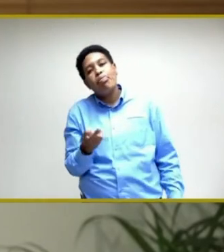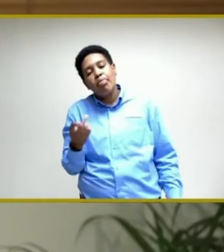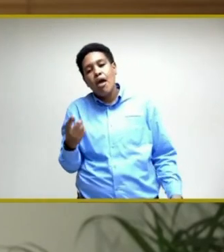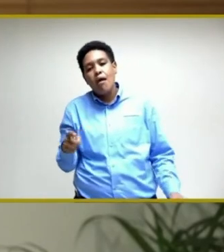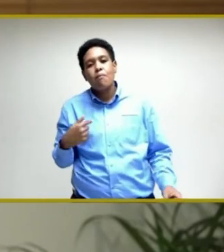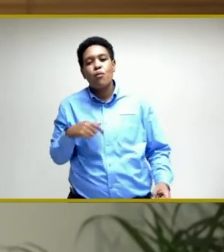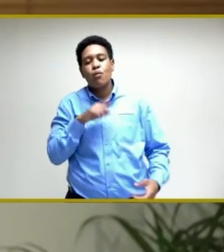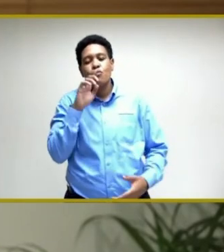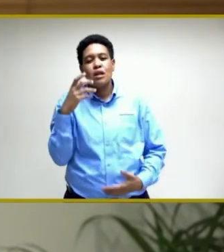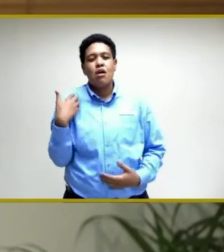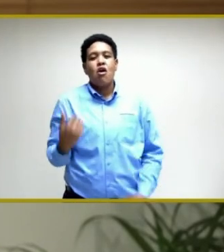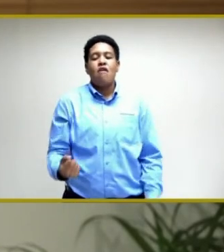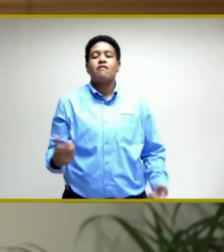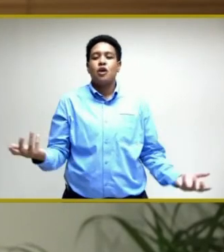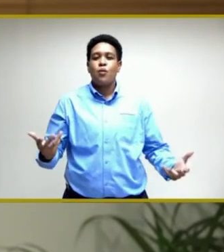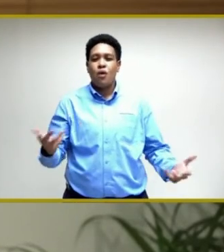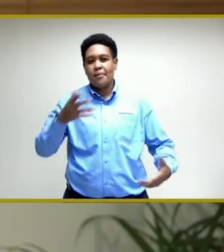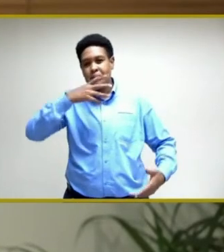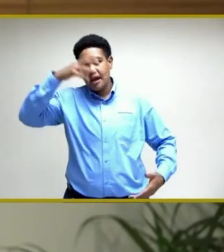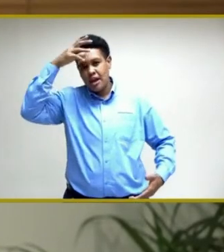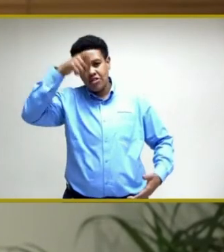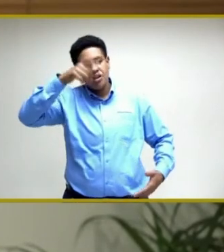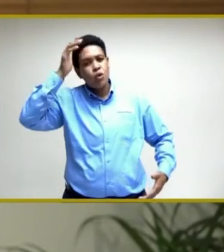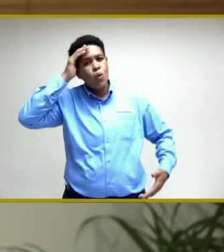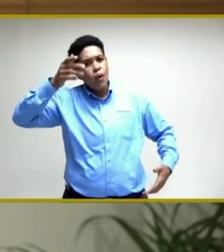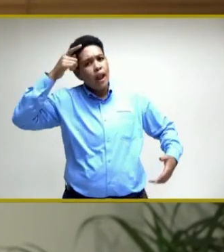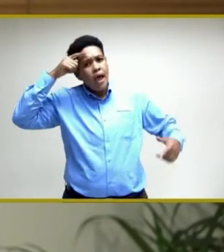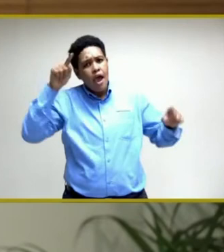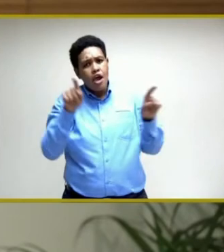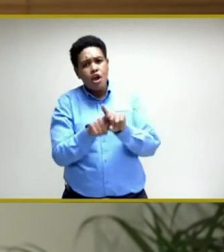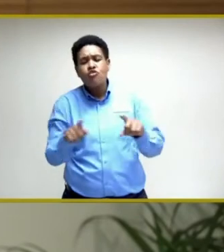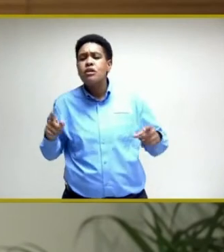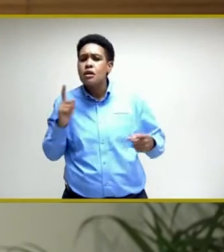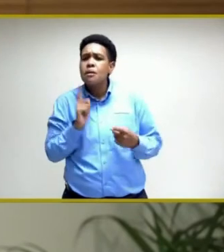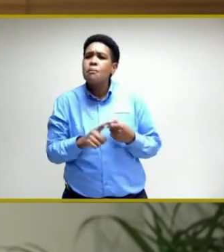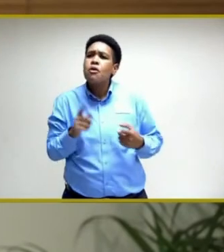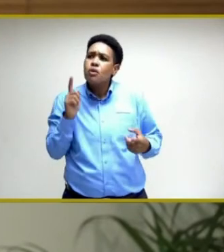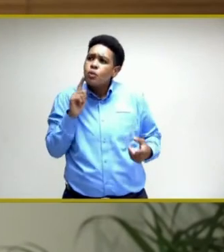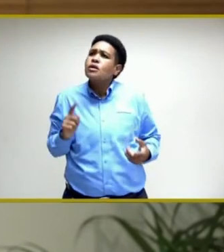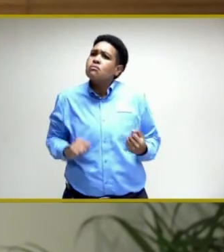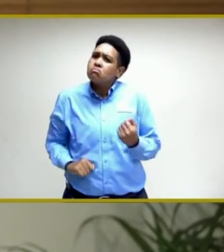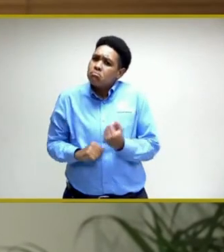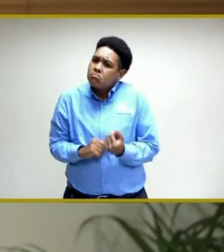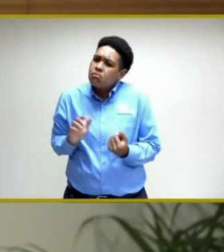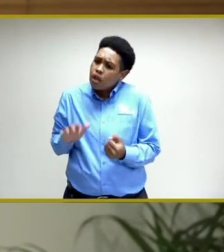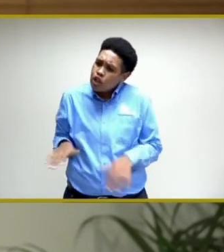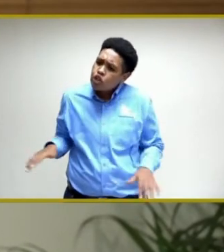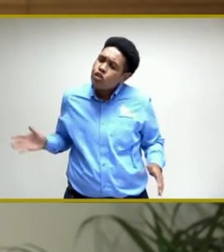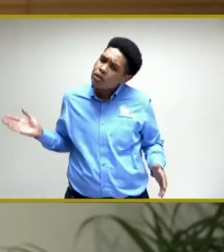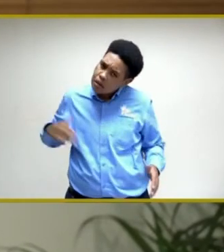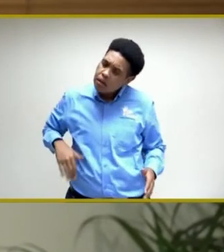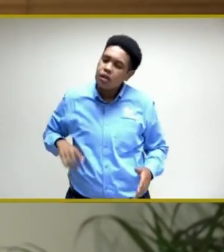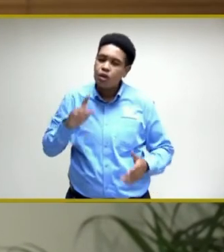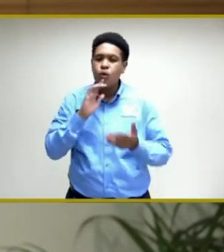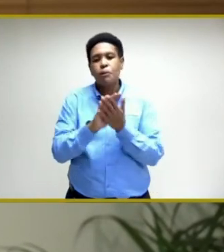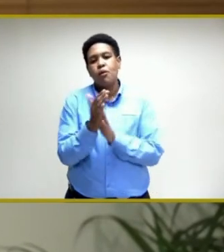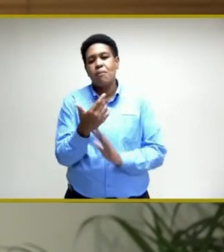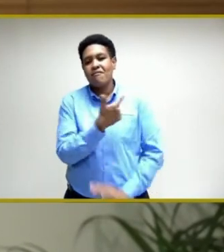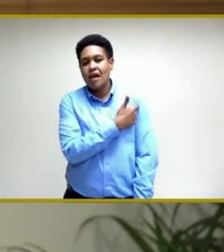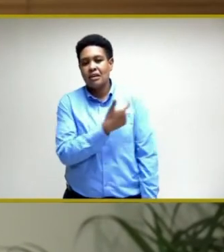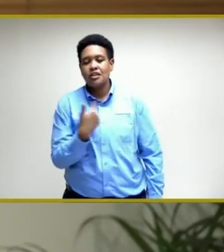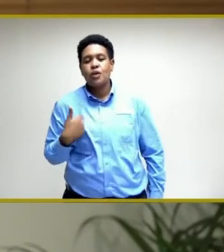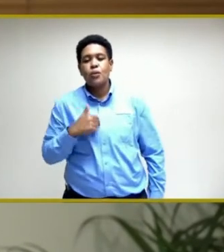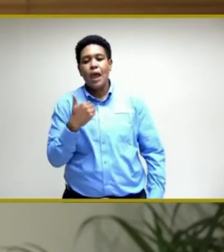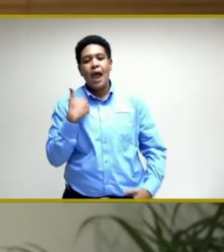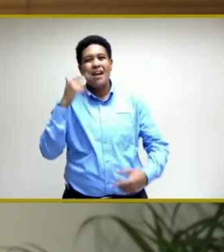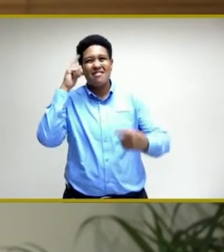confident that parents will agree and come along with their children to be vaccinated. We